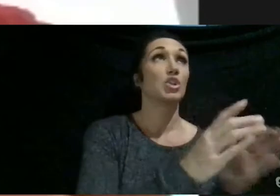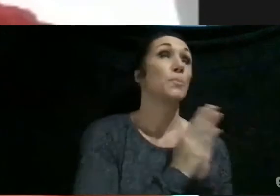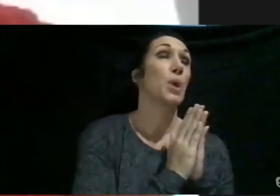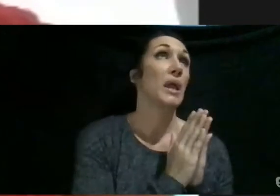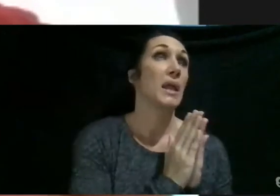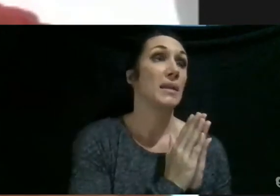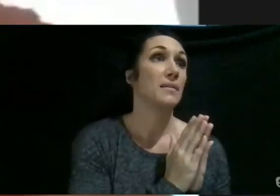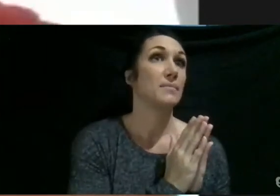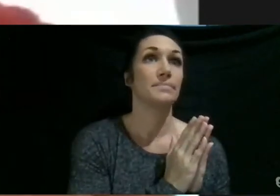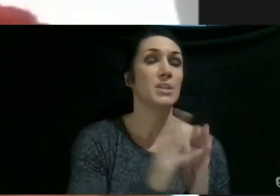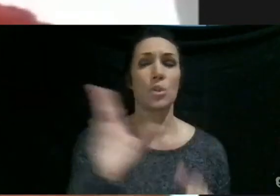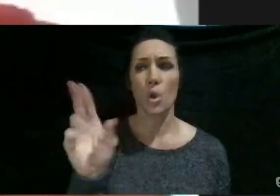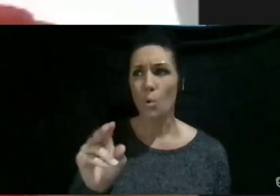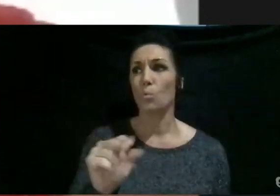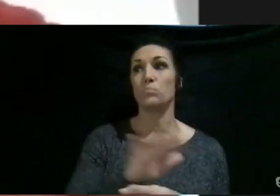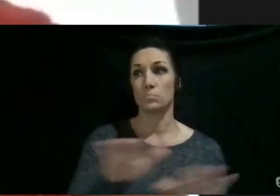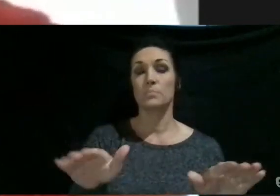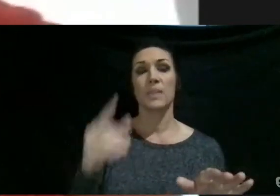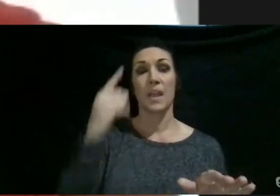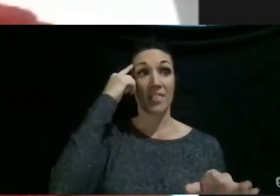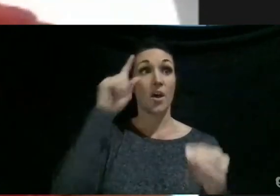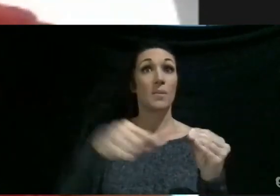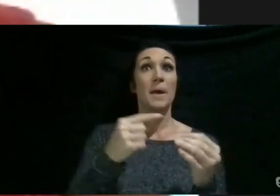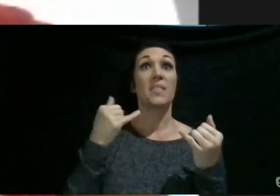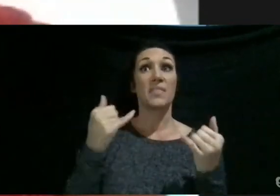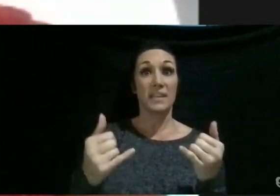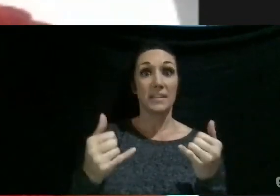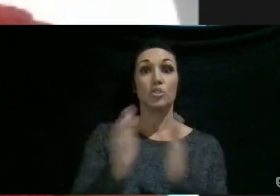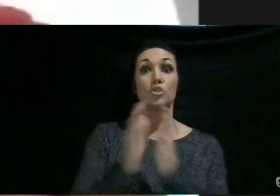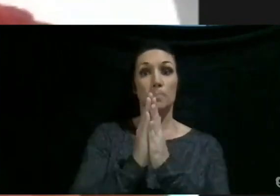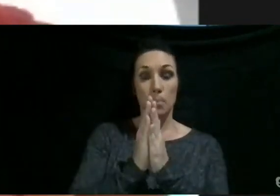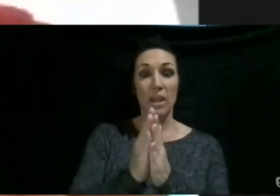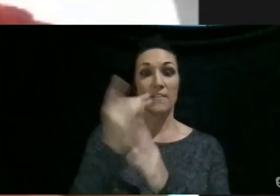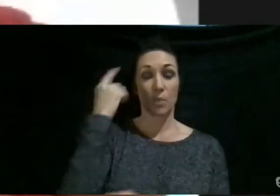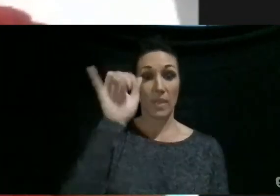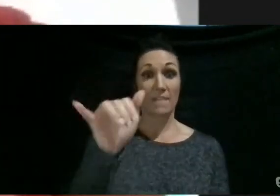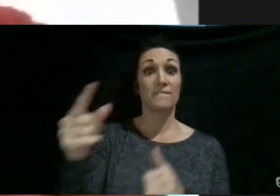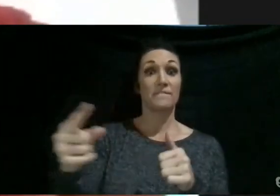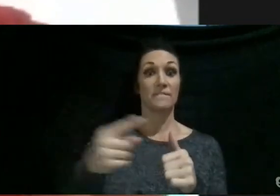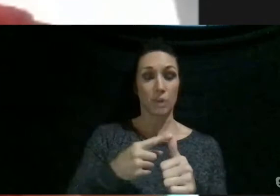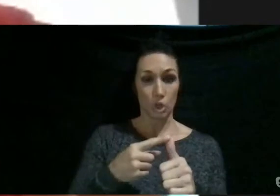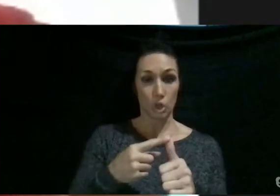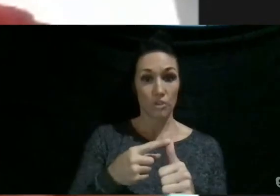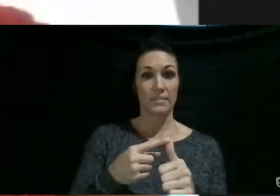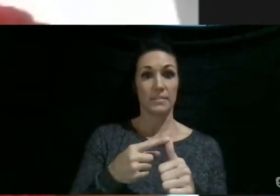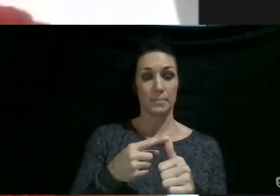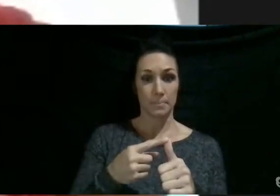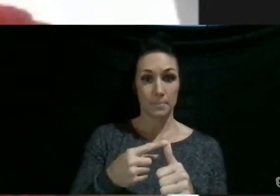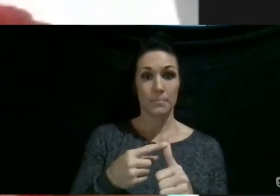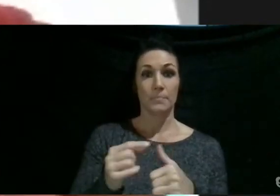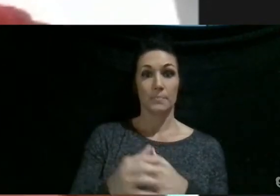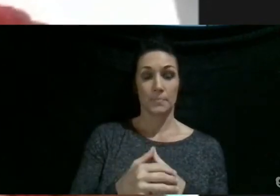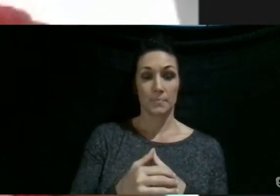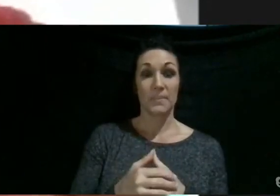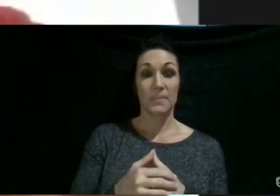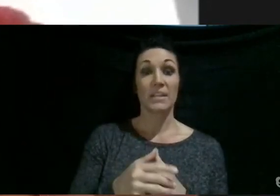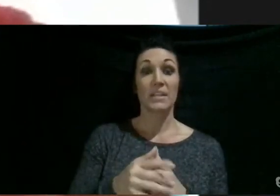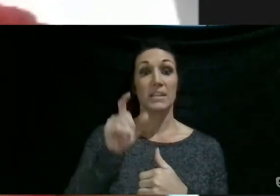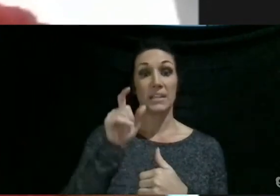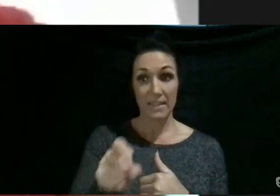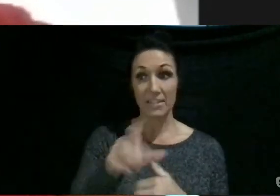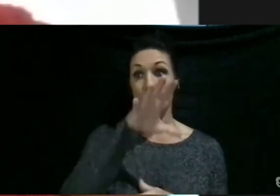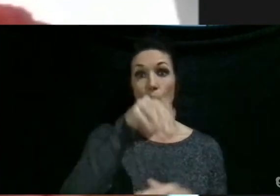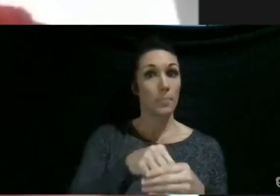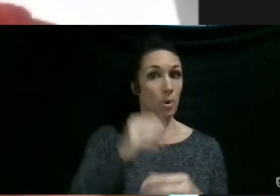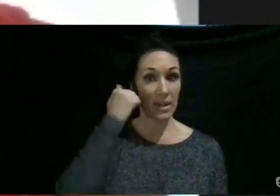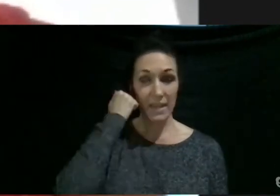like, no, like I thought about this today. I should pray for this person. You need to like just not do it for yourself but for others too. You need to just incorporate it in like your